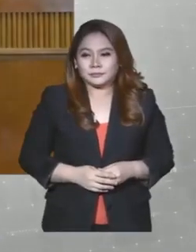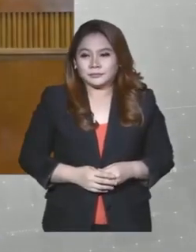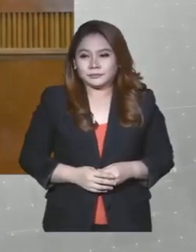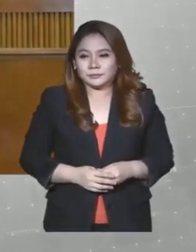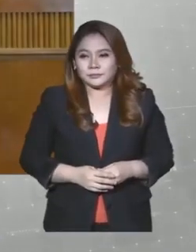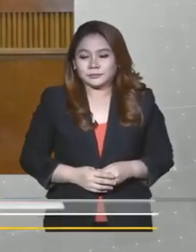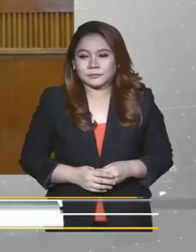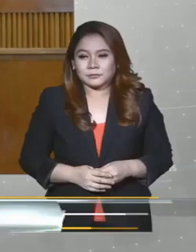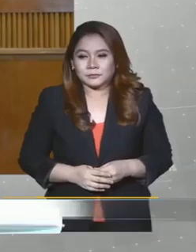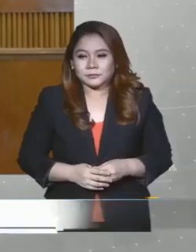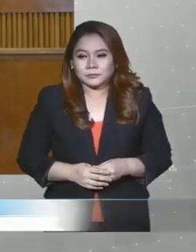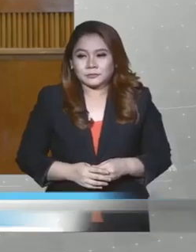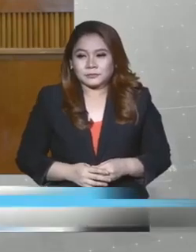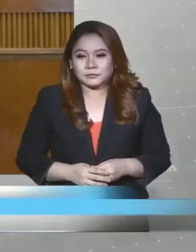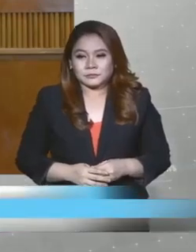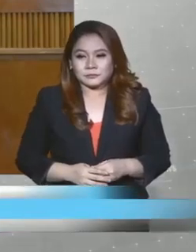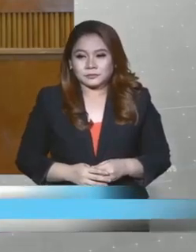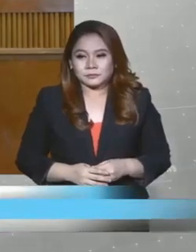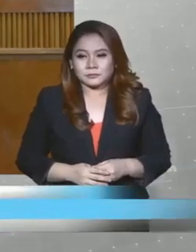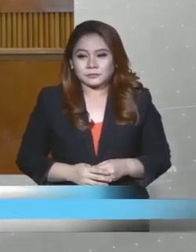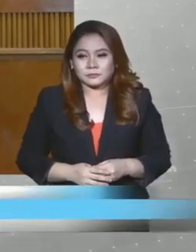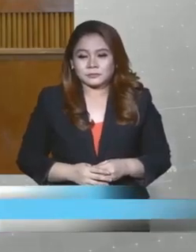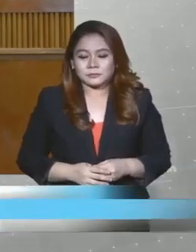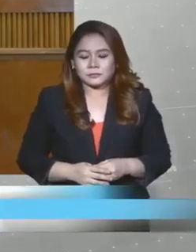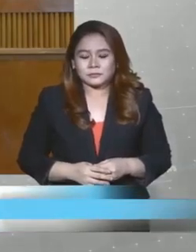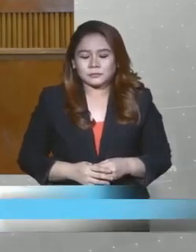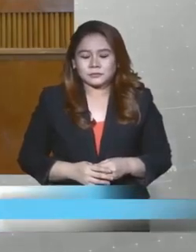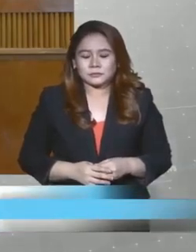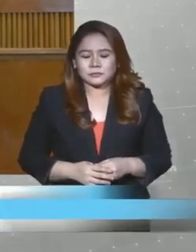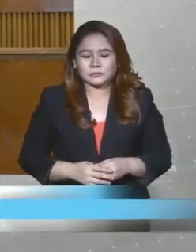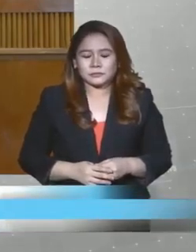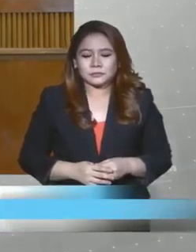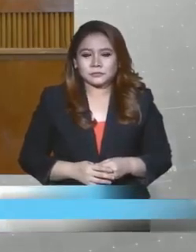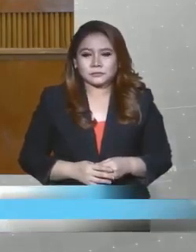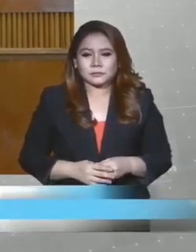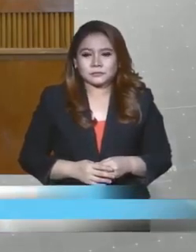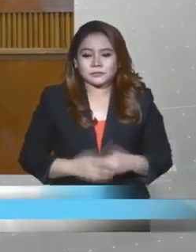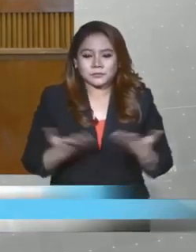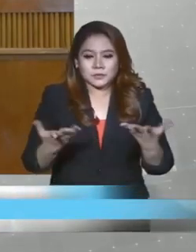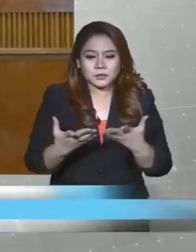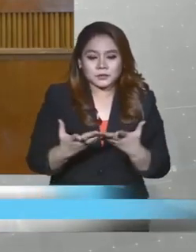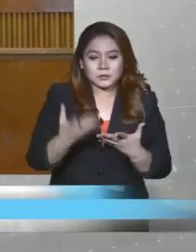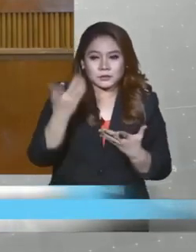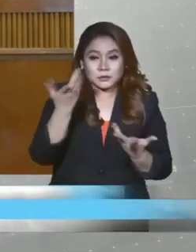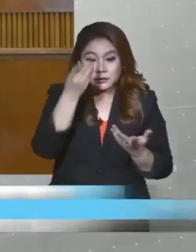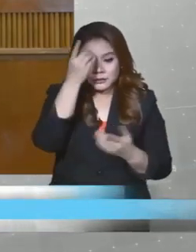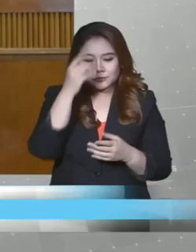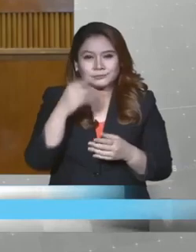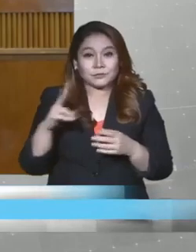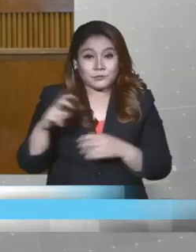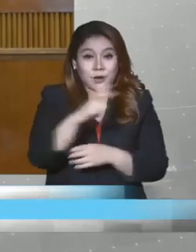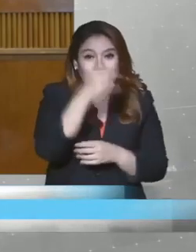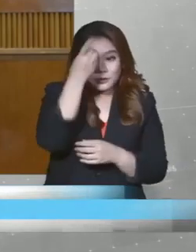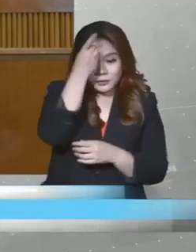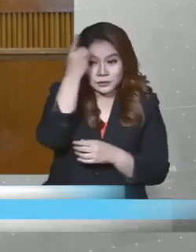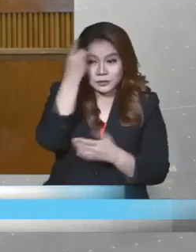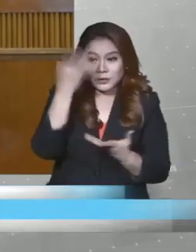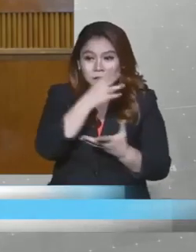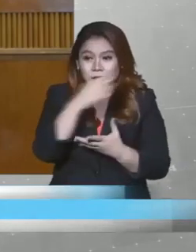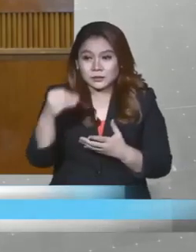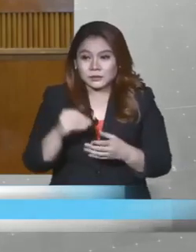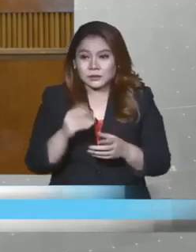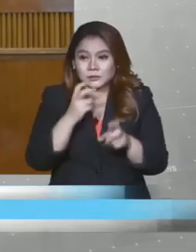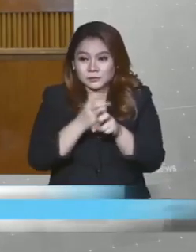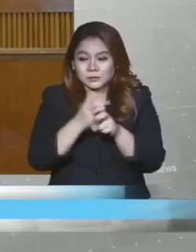We're not out of the woods yet. We know that this is a particularly stubborn virus. It's not going anywhere.